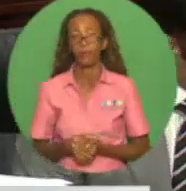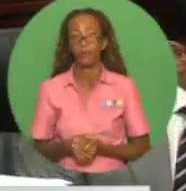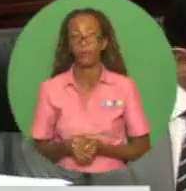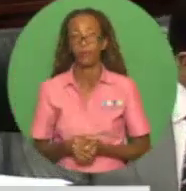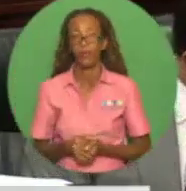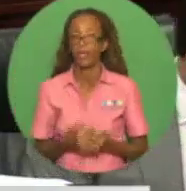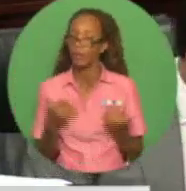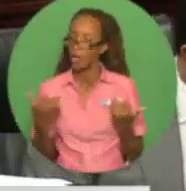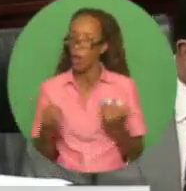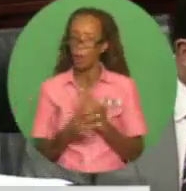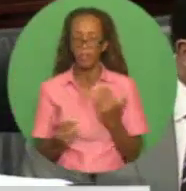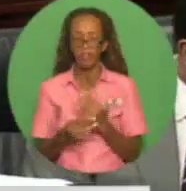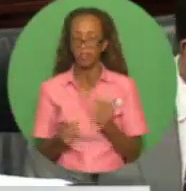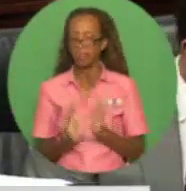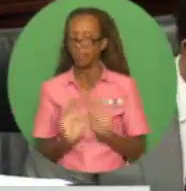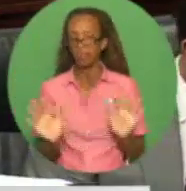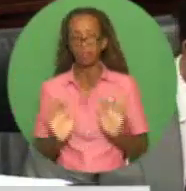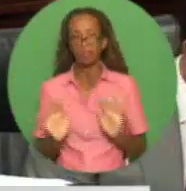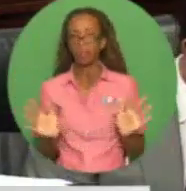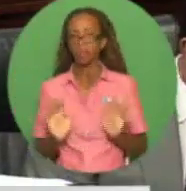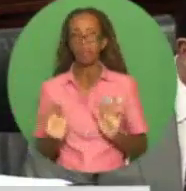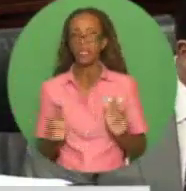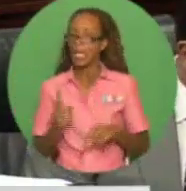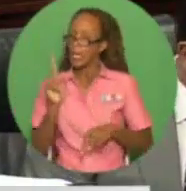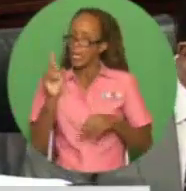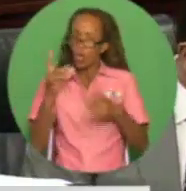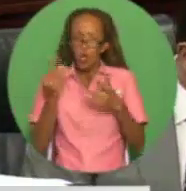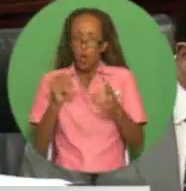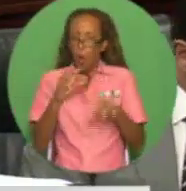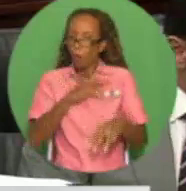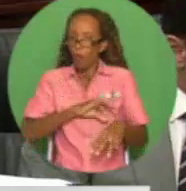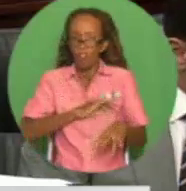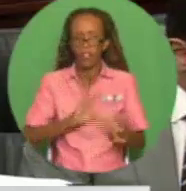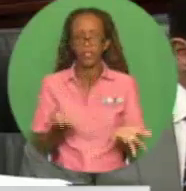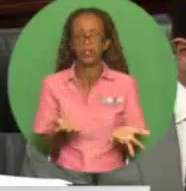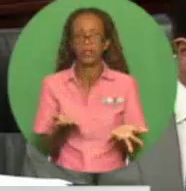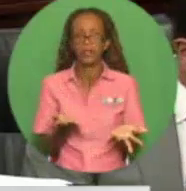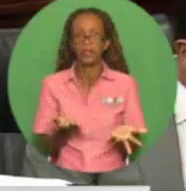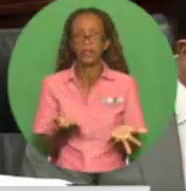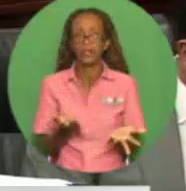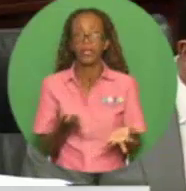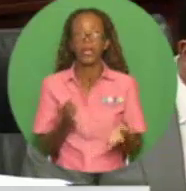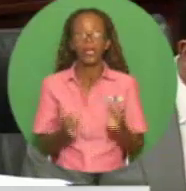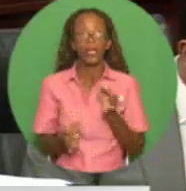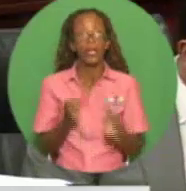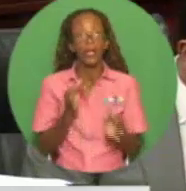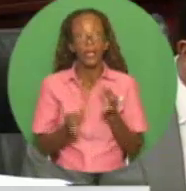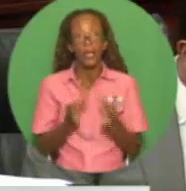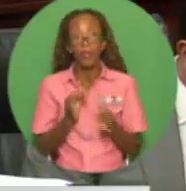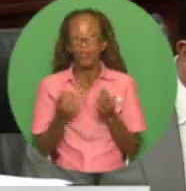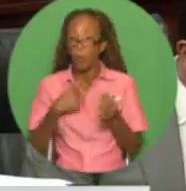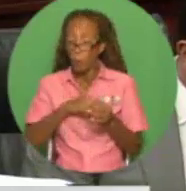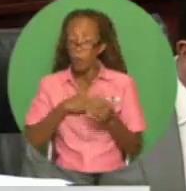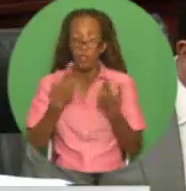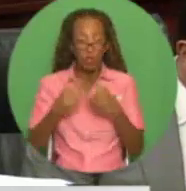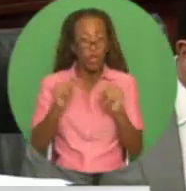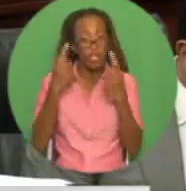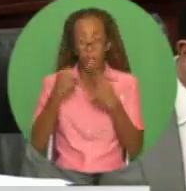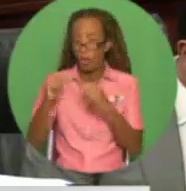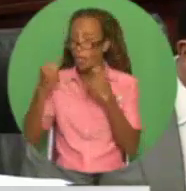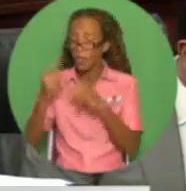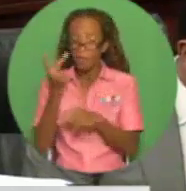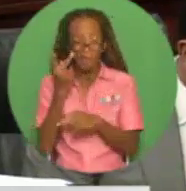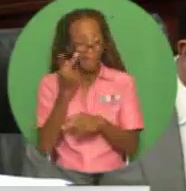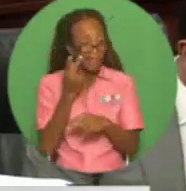present form, Madam Speaker, Petrotrin remains unprofitable, and whatever scenario is analyzed, it cannot